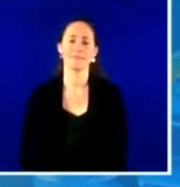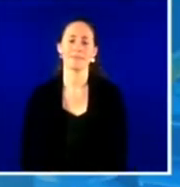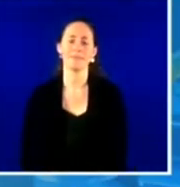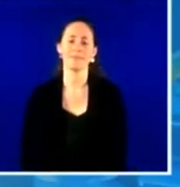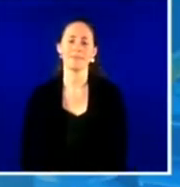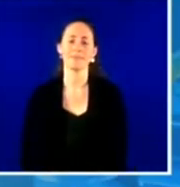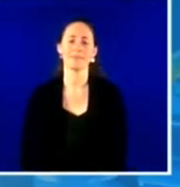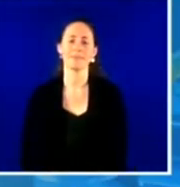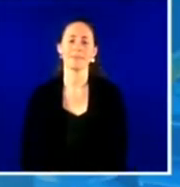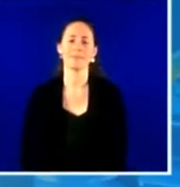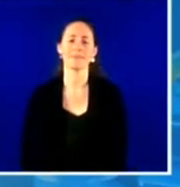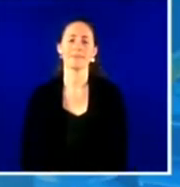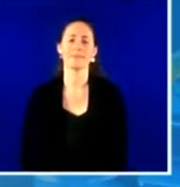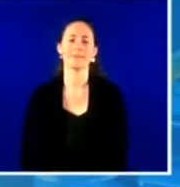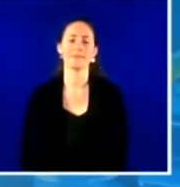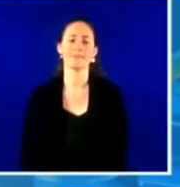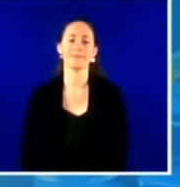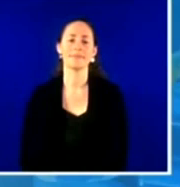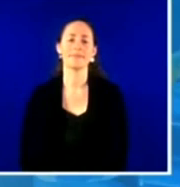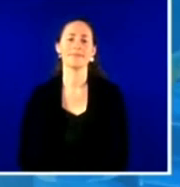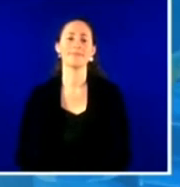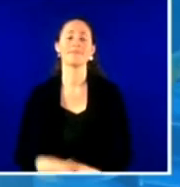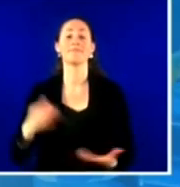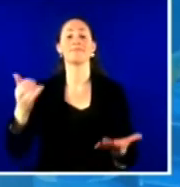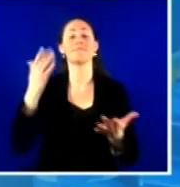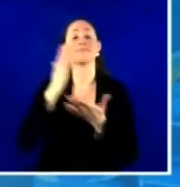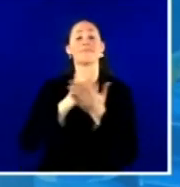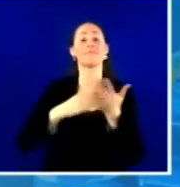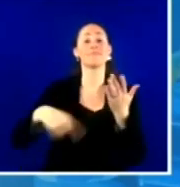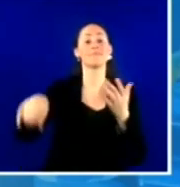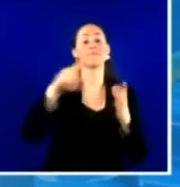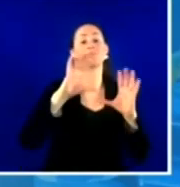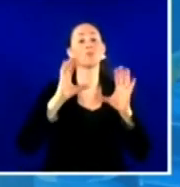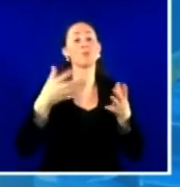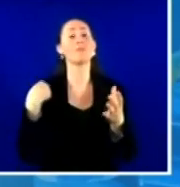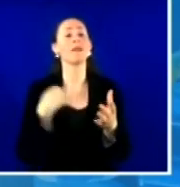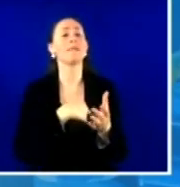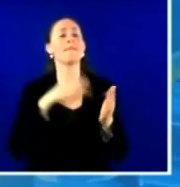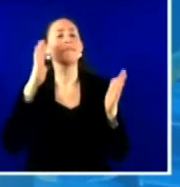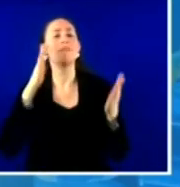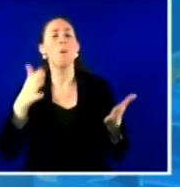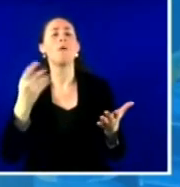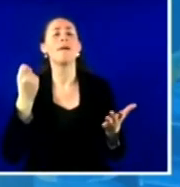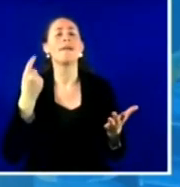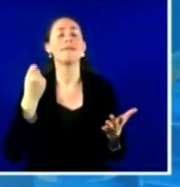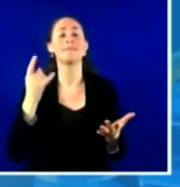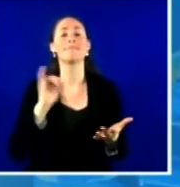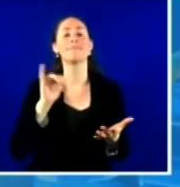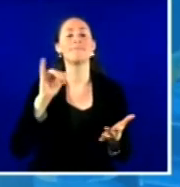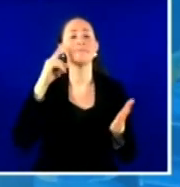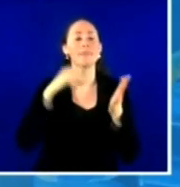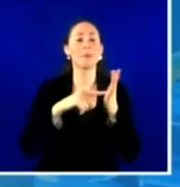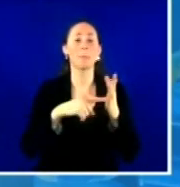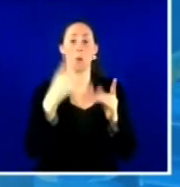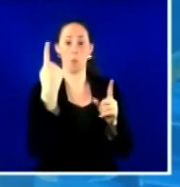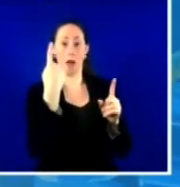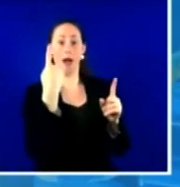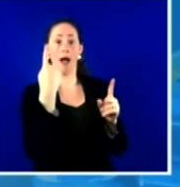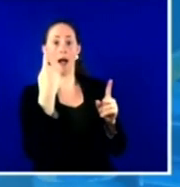we focused on, you know, keeping in mind that an individual may fit in more than one category.